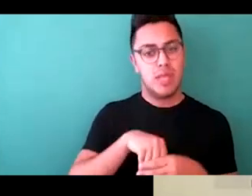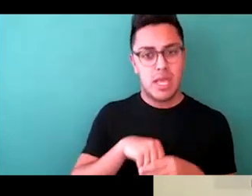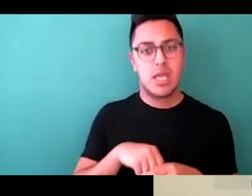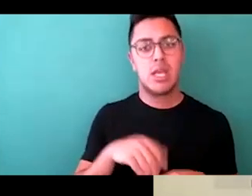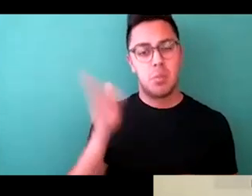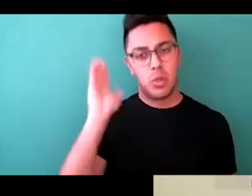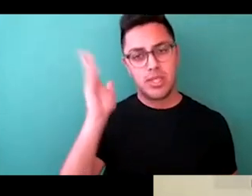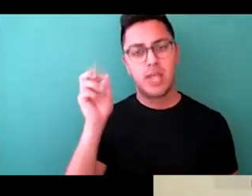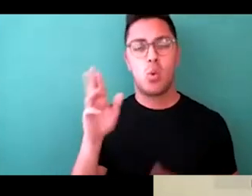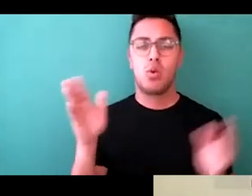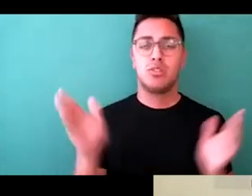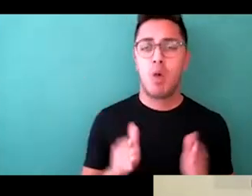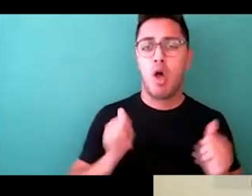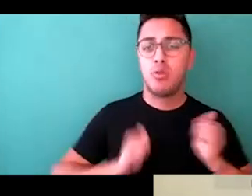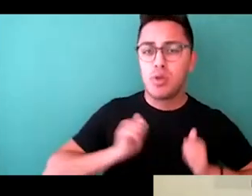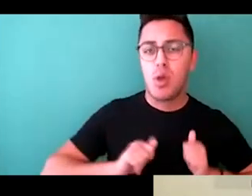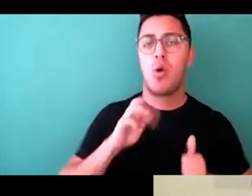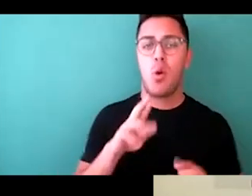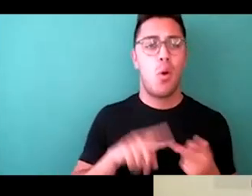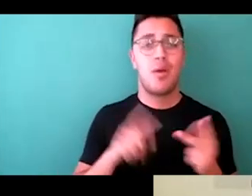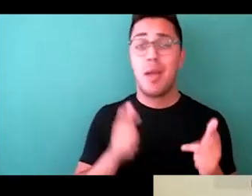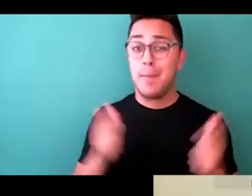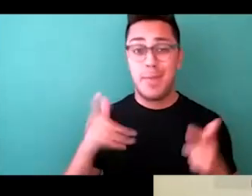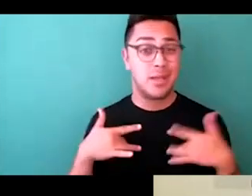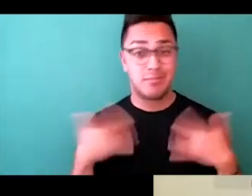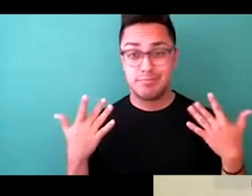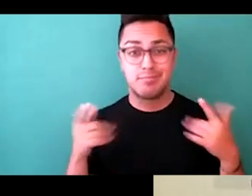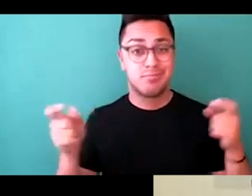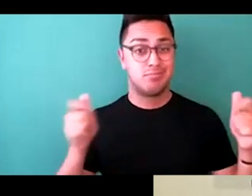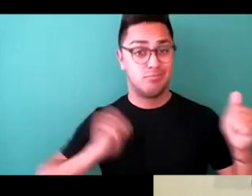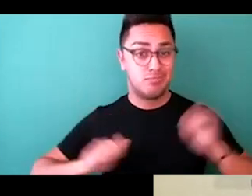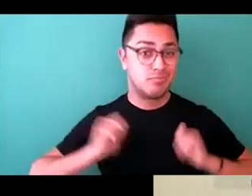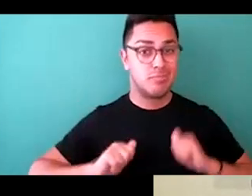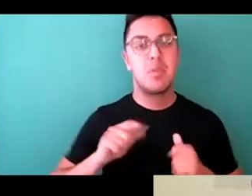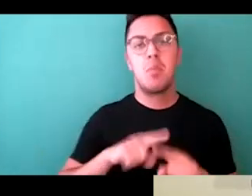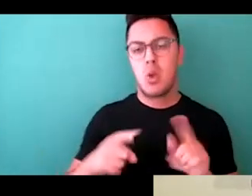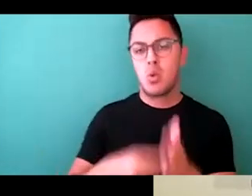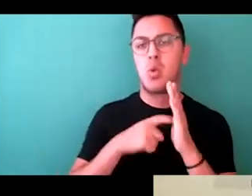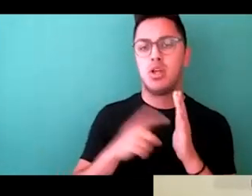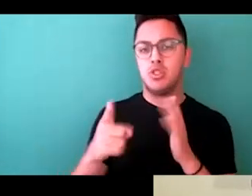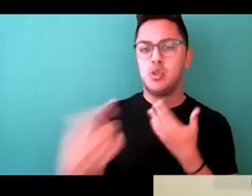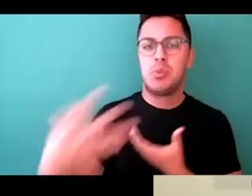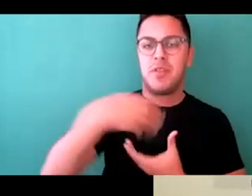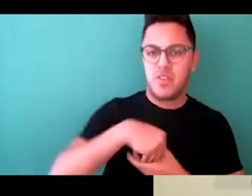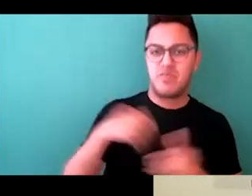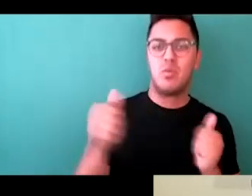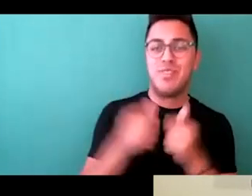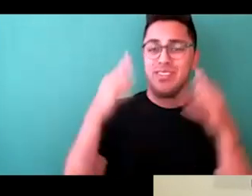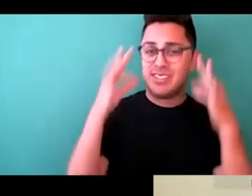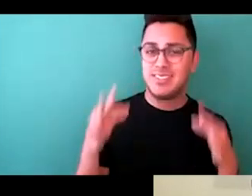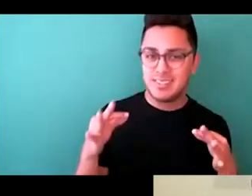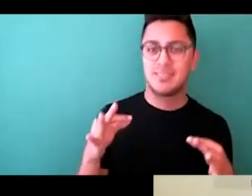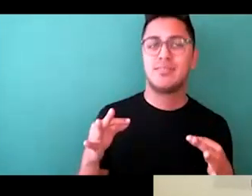a smaller show or even a bigger show. But that requires having you be involved in the decision of